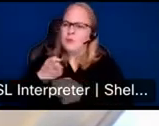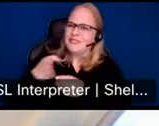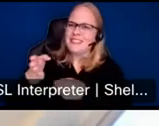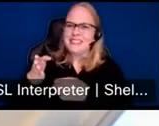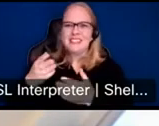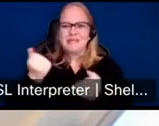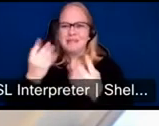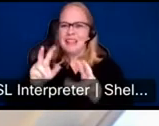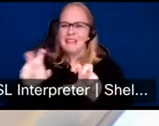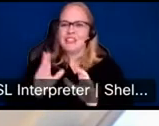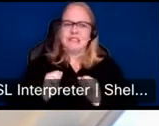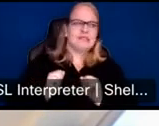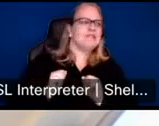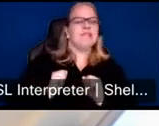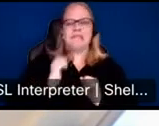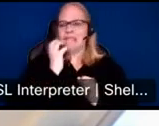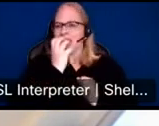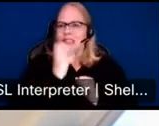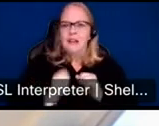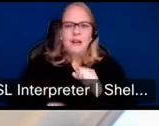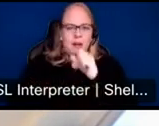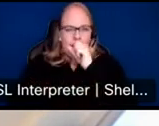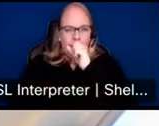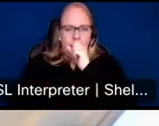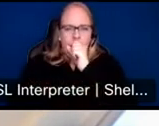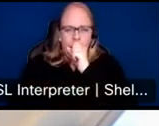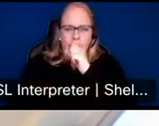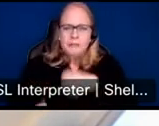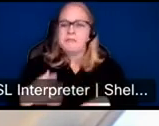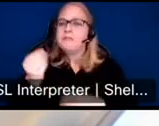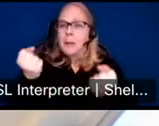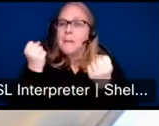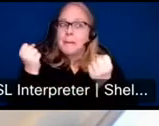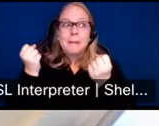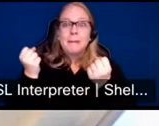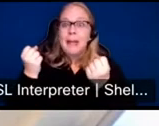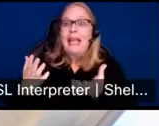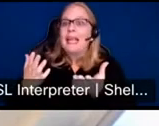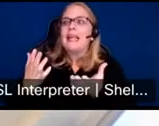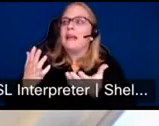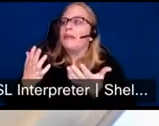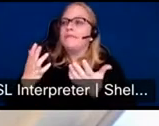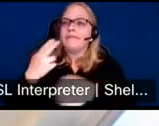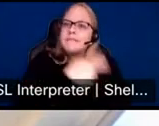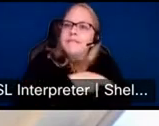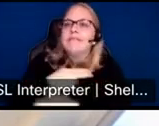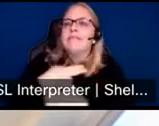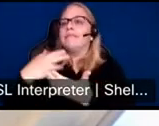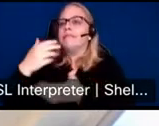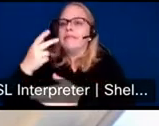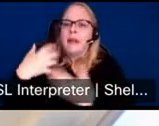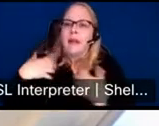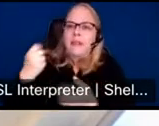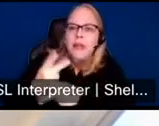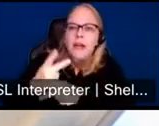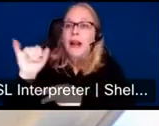traditionally, most of interventions like this have been funded through grant funding, right? And so I think most of the